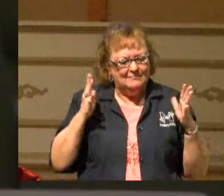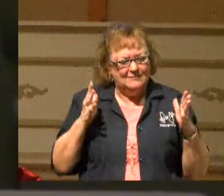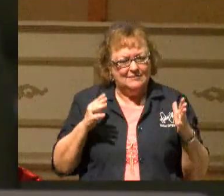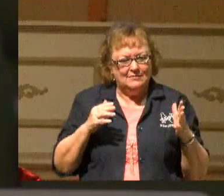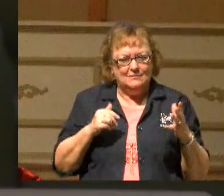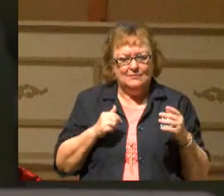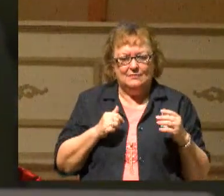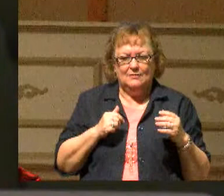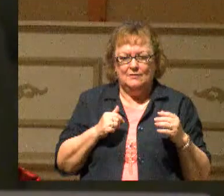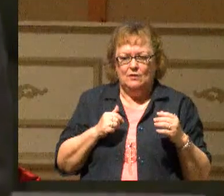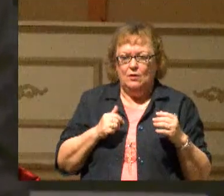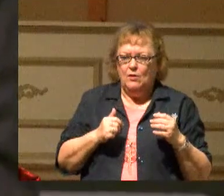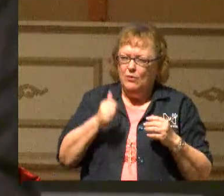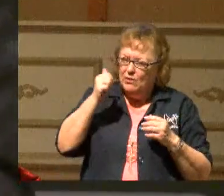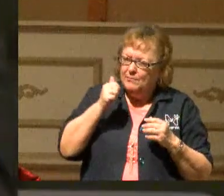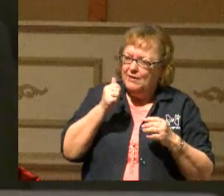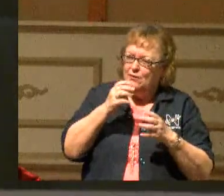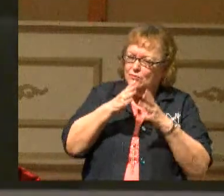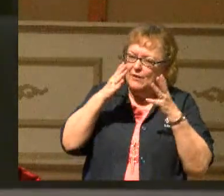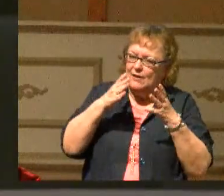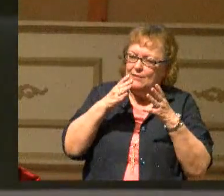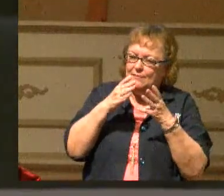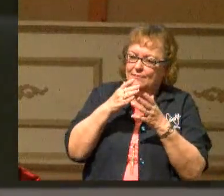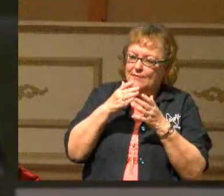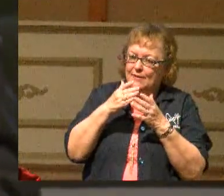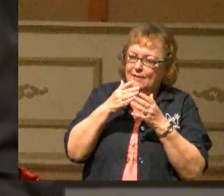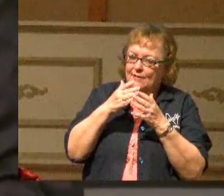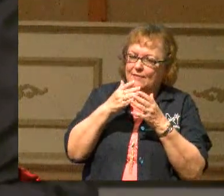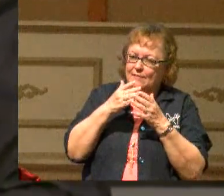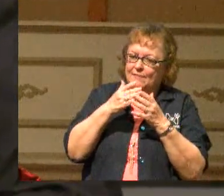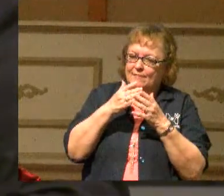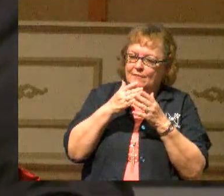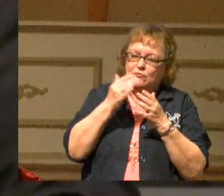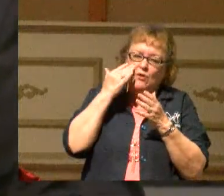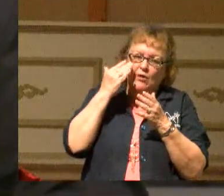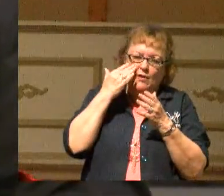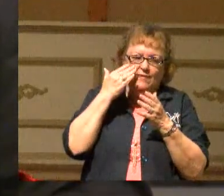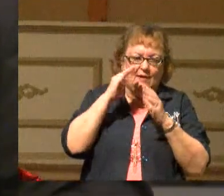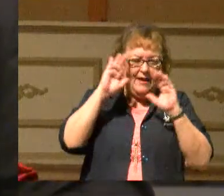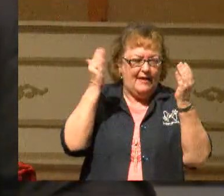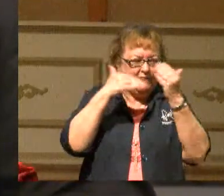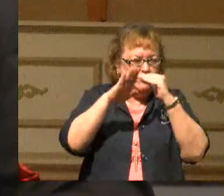Wouldn't it be great to have that settled and walk out the doors of this church knowing that heaven's your home?